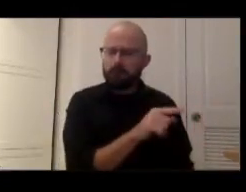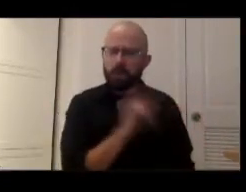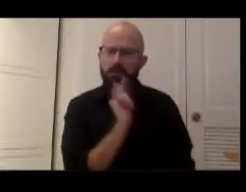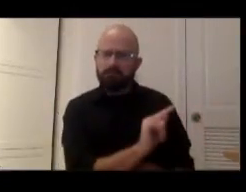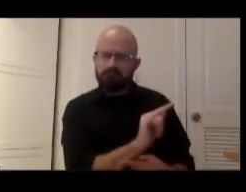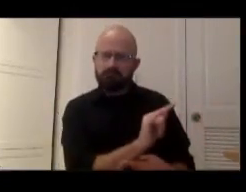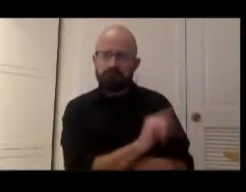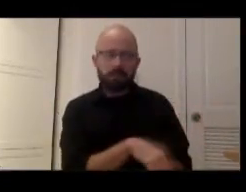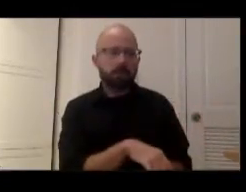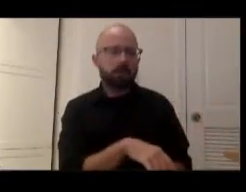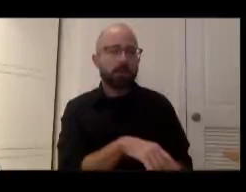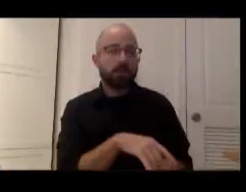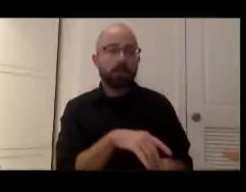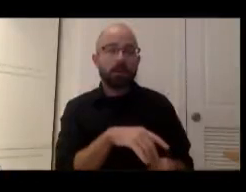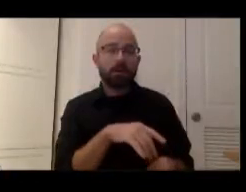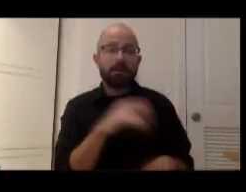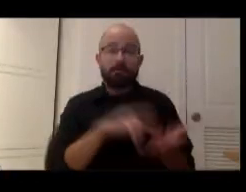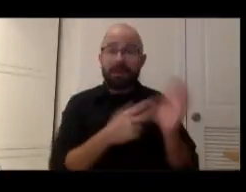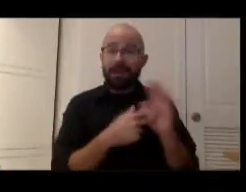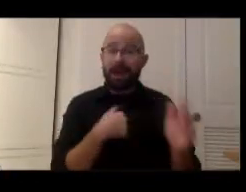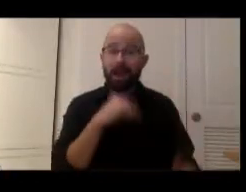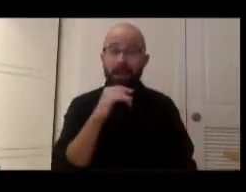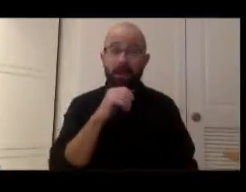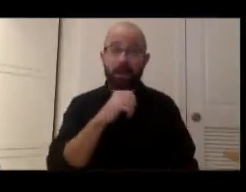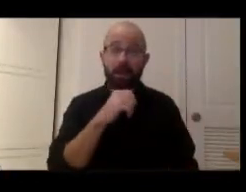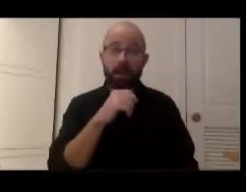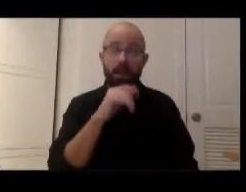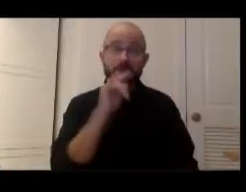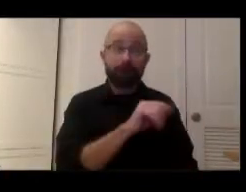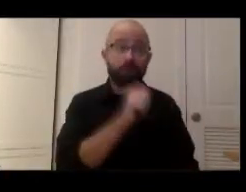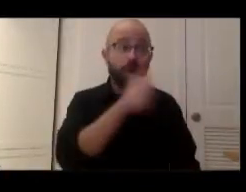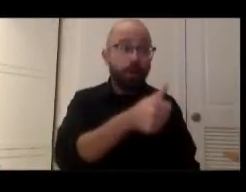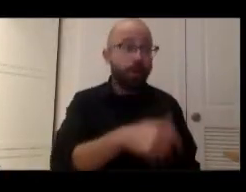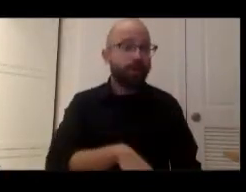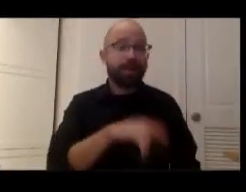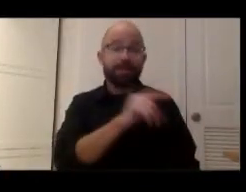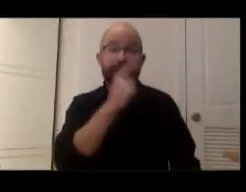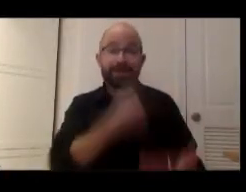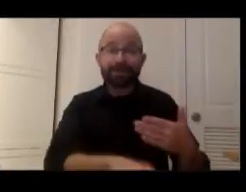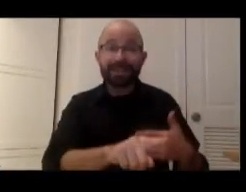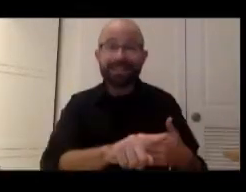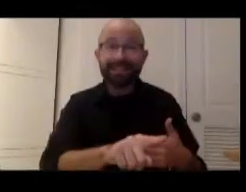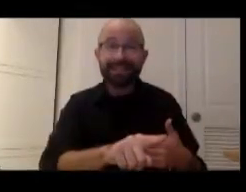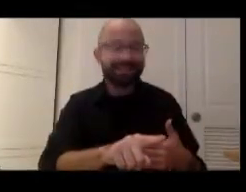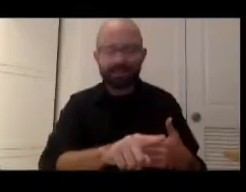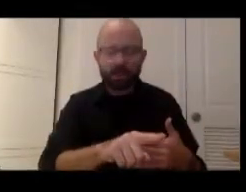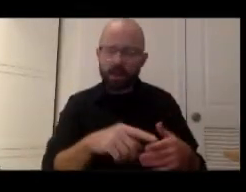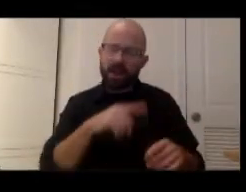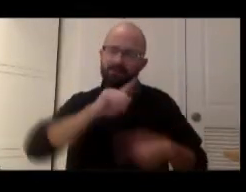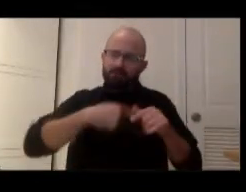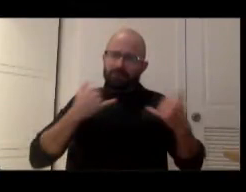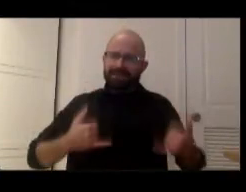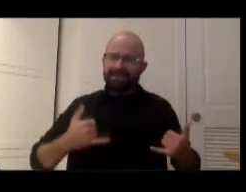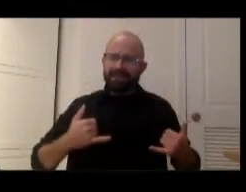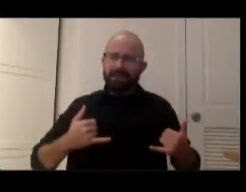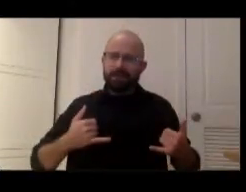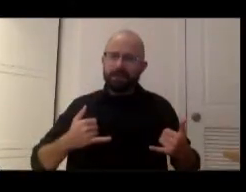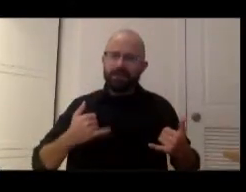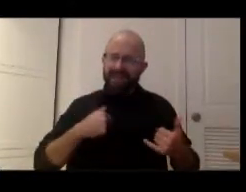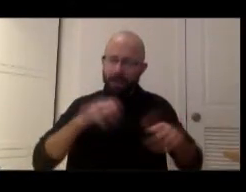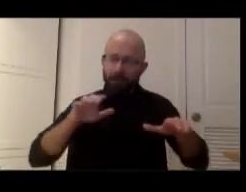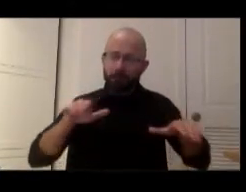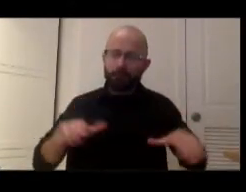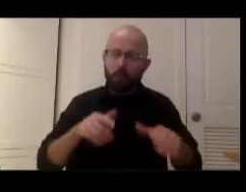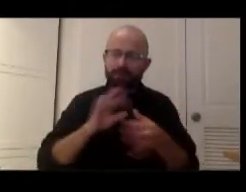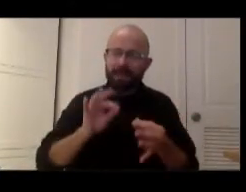I don't it's not like I love you tomorrow I love you next week. It's about the present that is a performative statement about about the